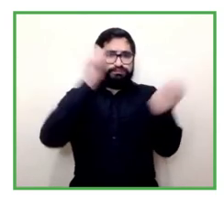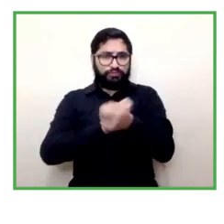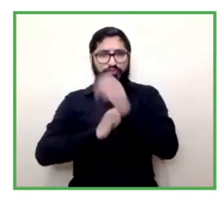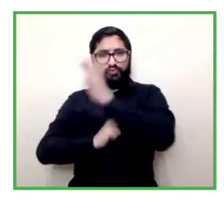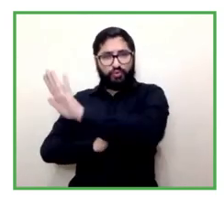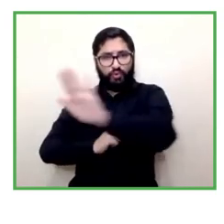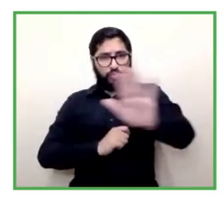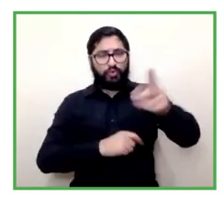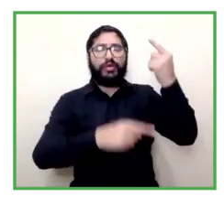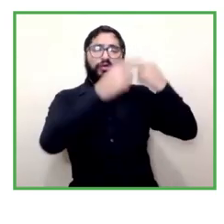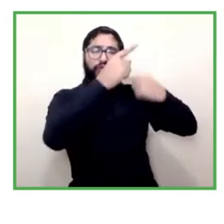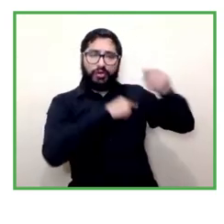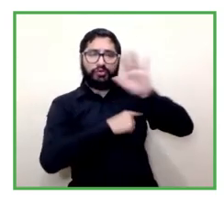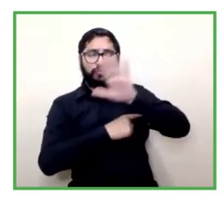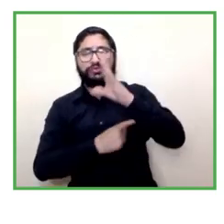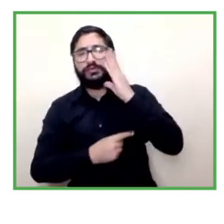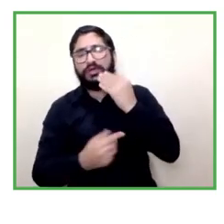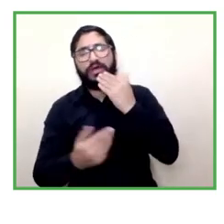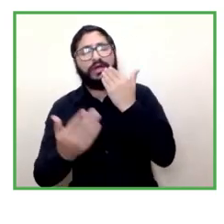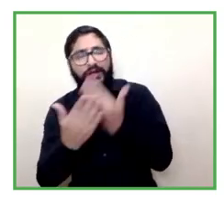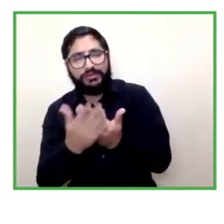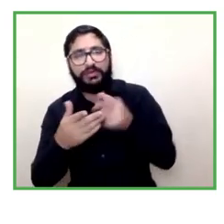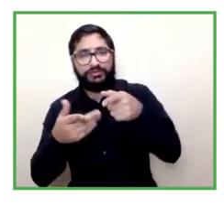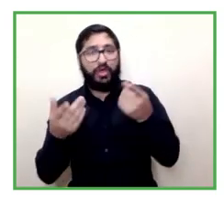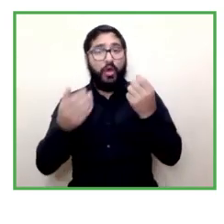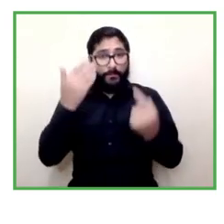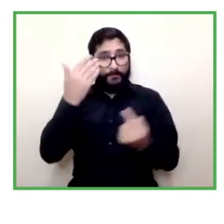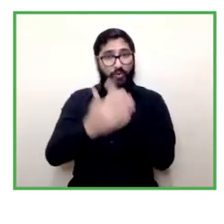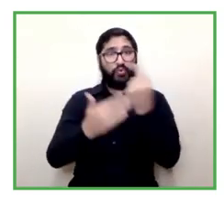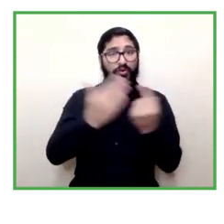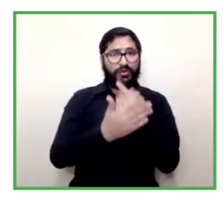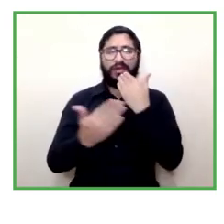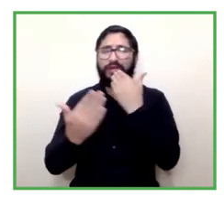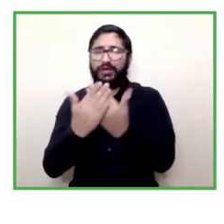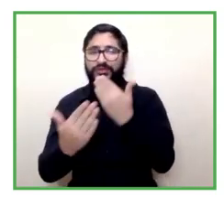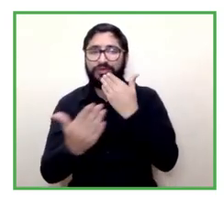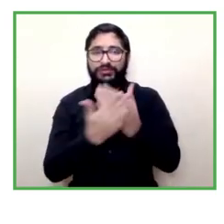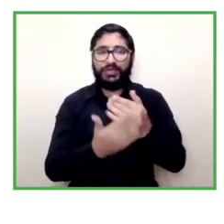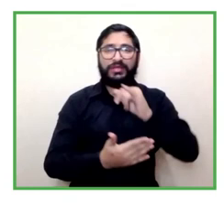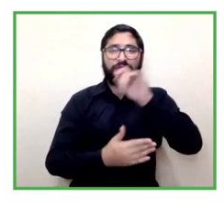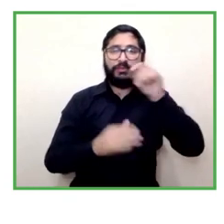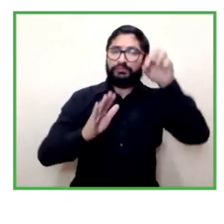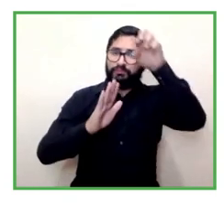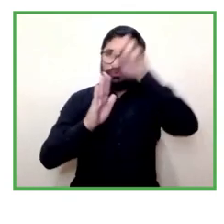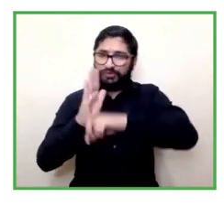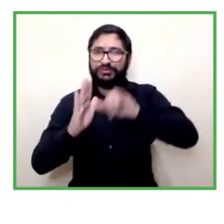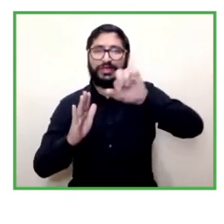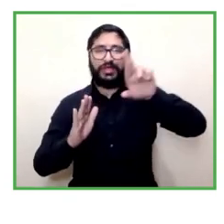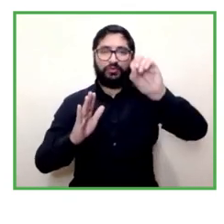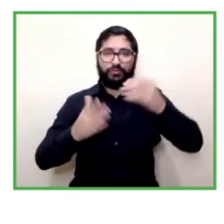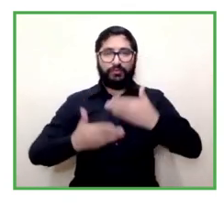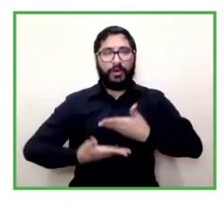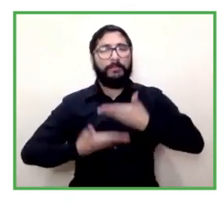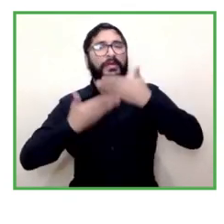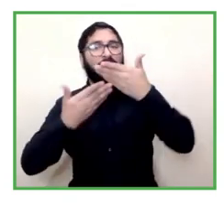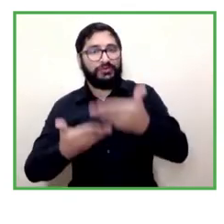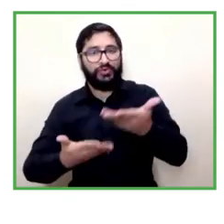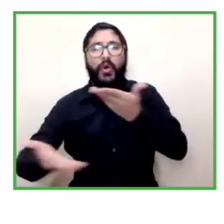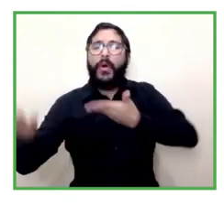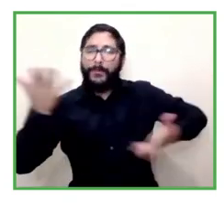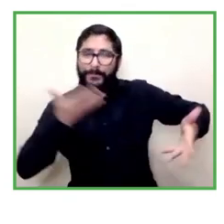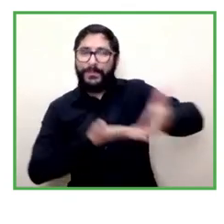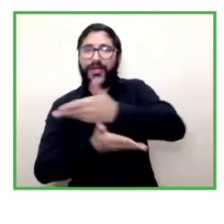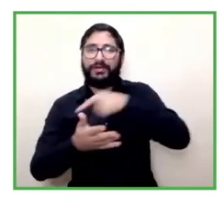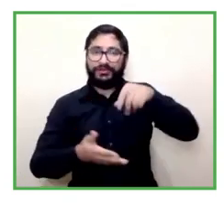in their own story of change. Thank you for the opportunity. Thanks to Zero Project for inviting us to share our